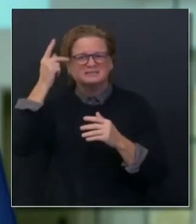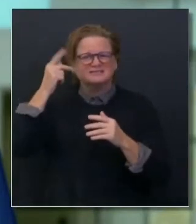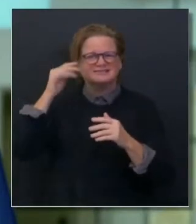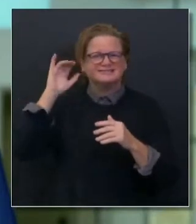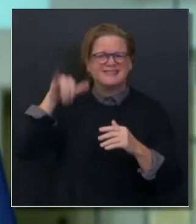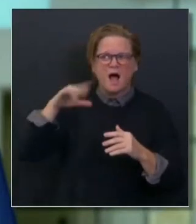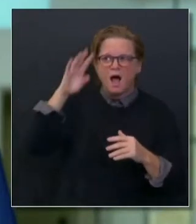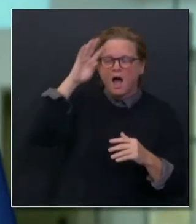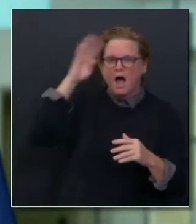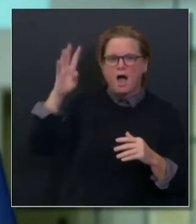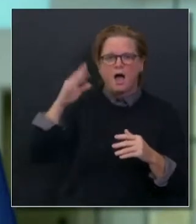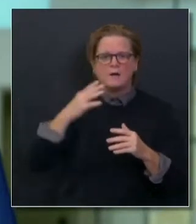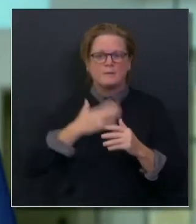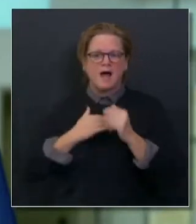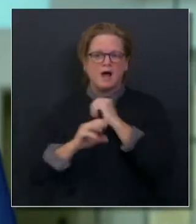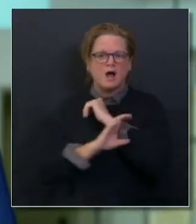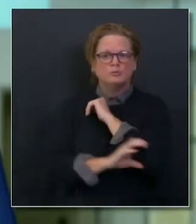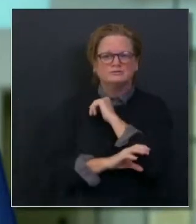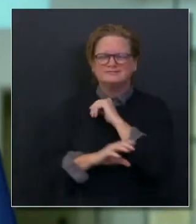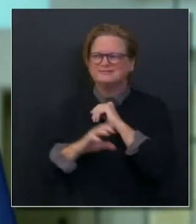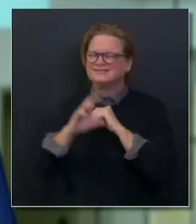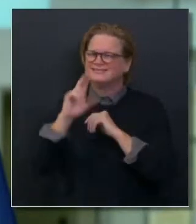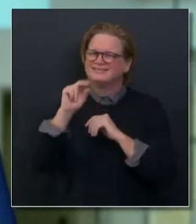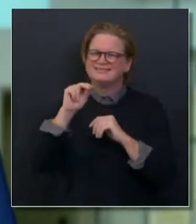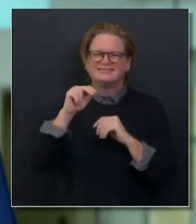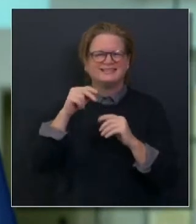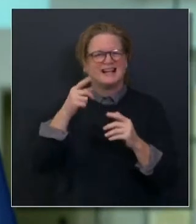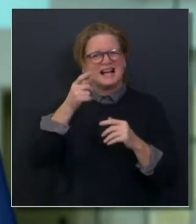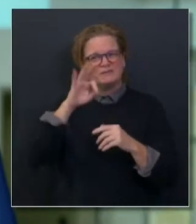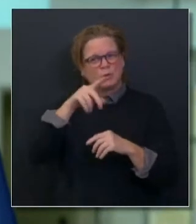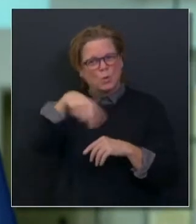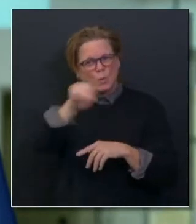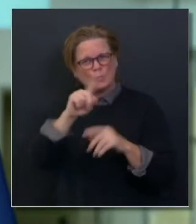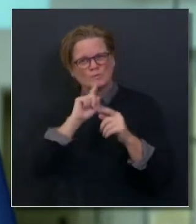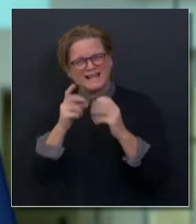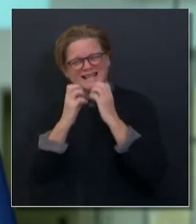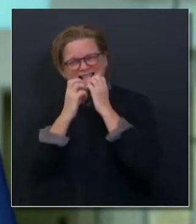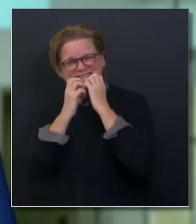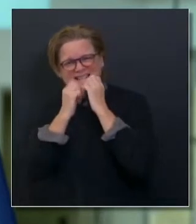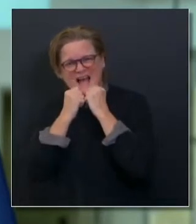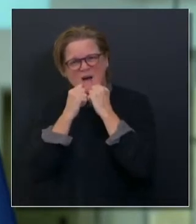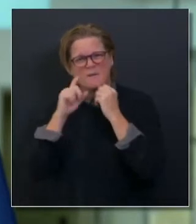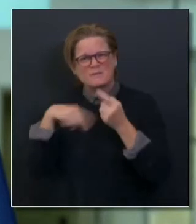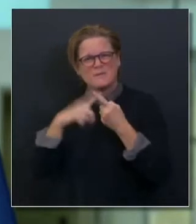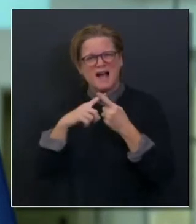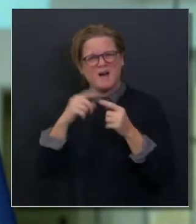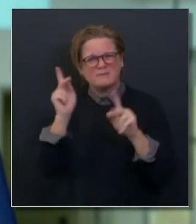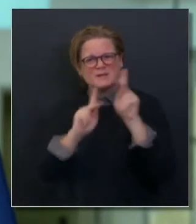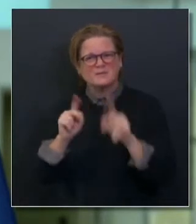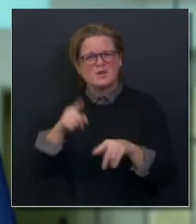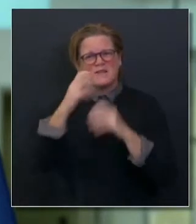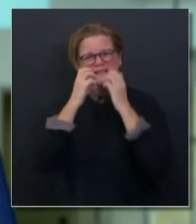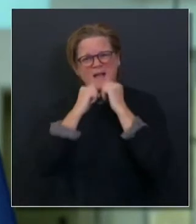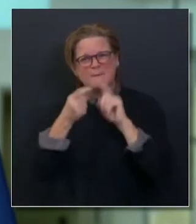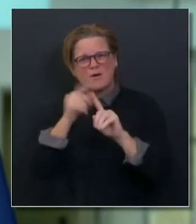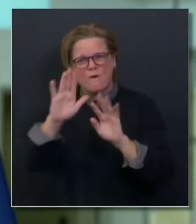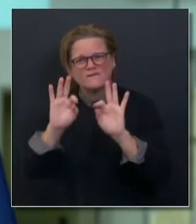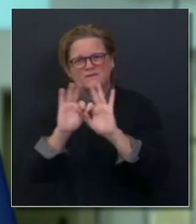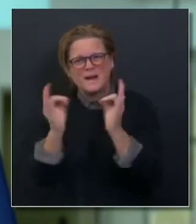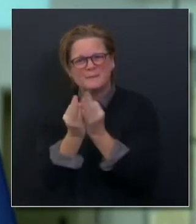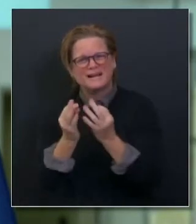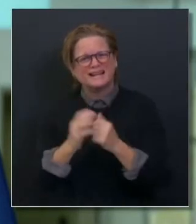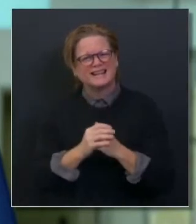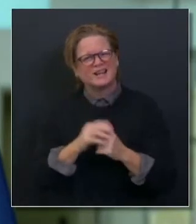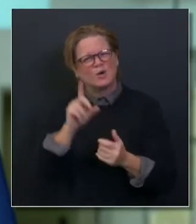actually care about this person or that person because of their personal experience with this deadly pandemic.